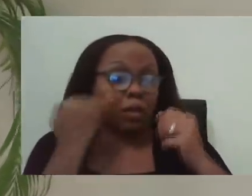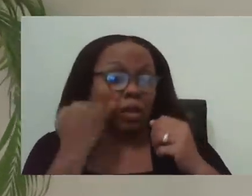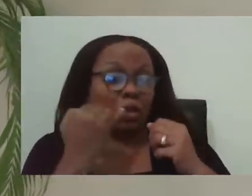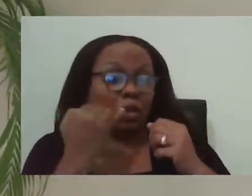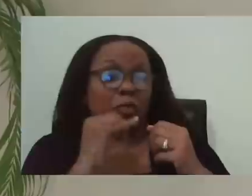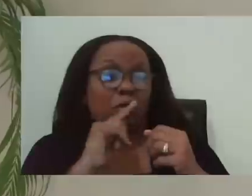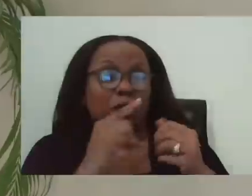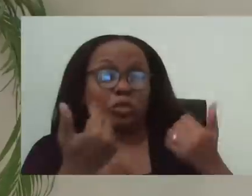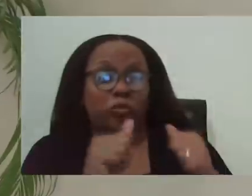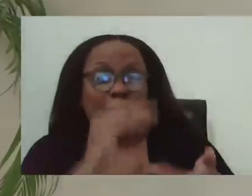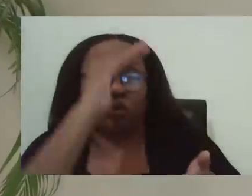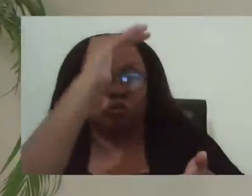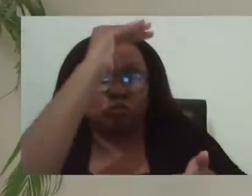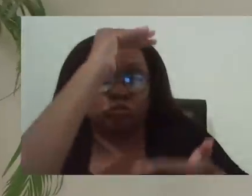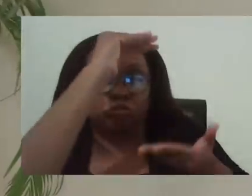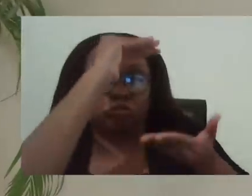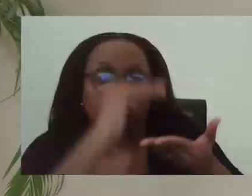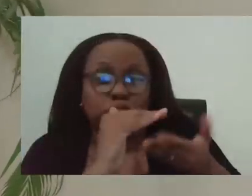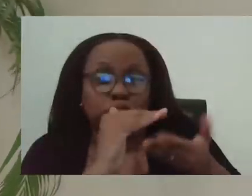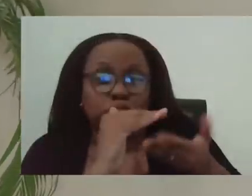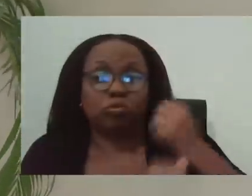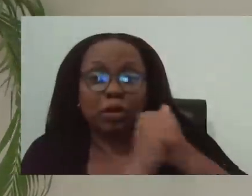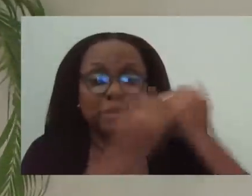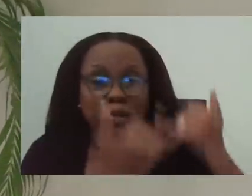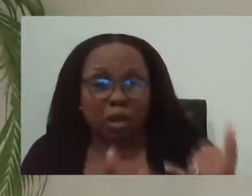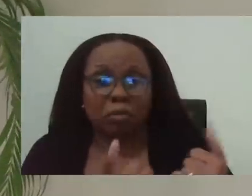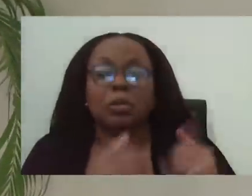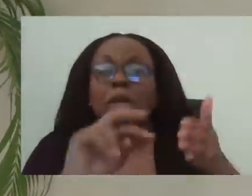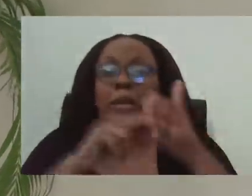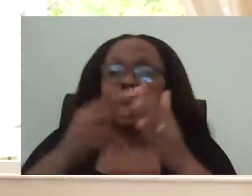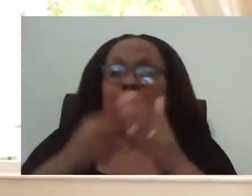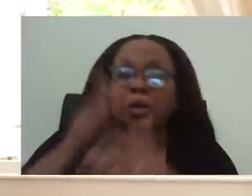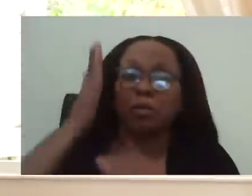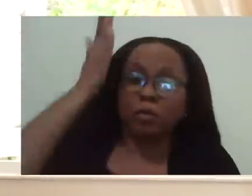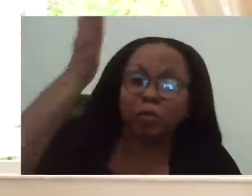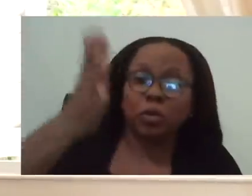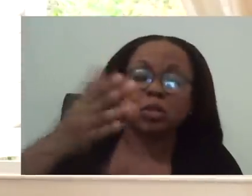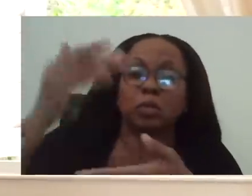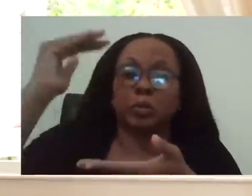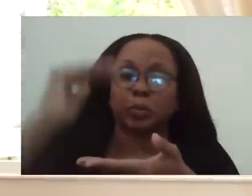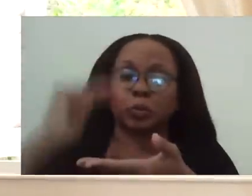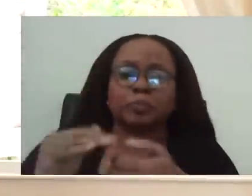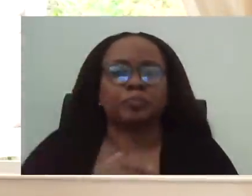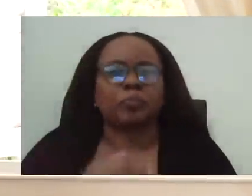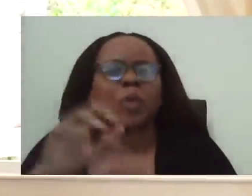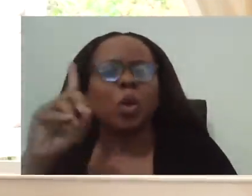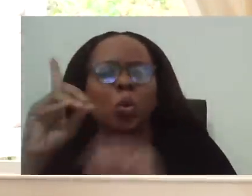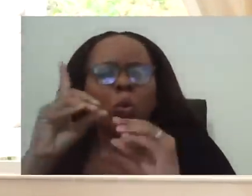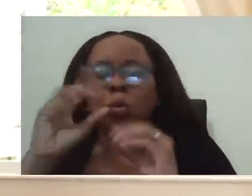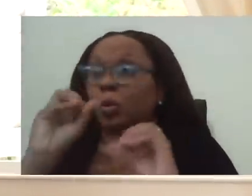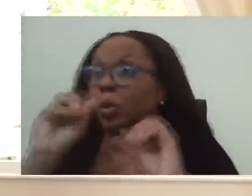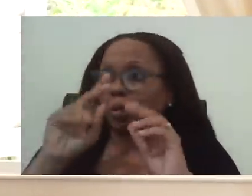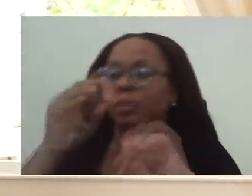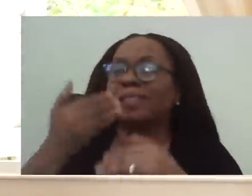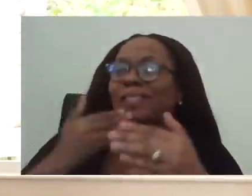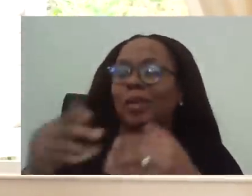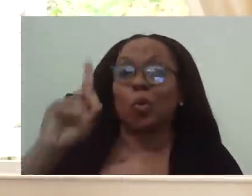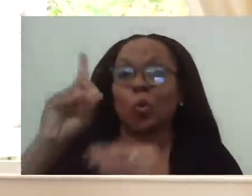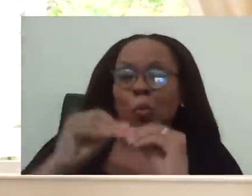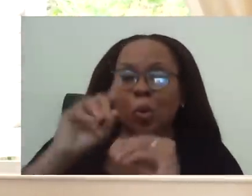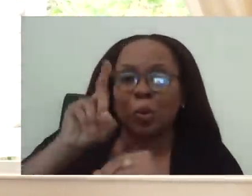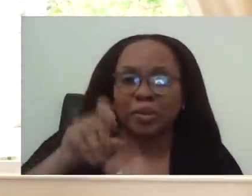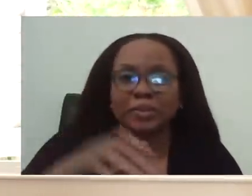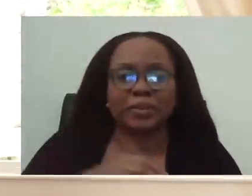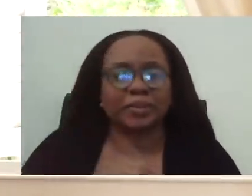it's going to be the best way we can spend money in prevention. And one more question on that. I, I've heard some, uh, concern that